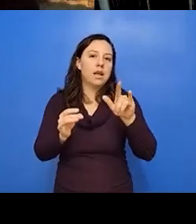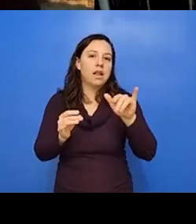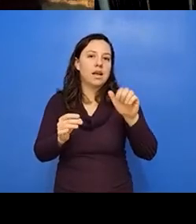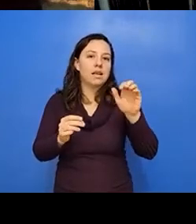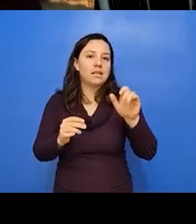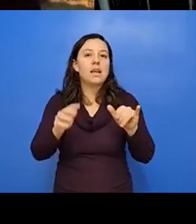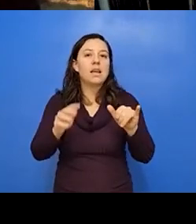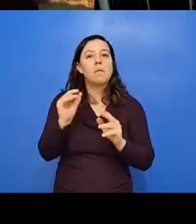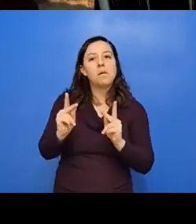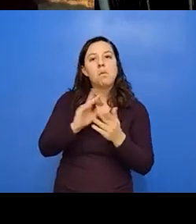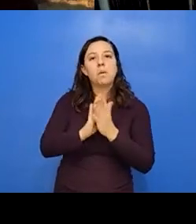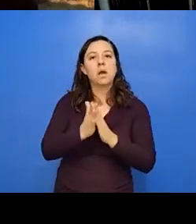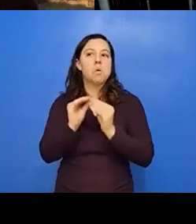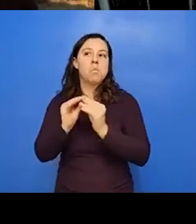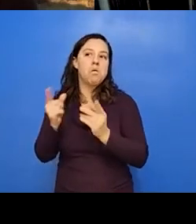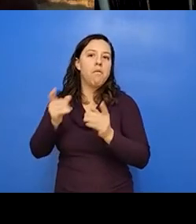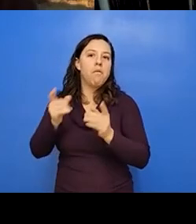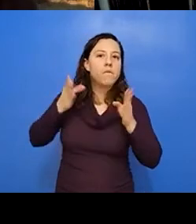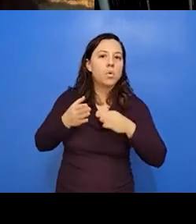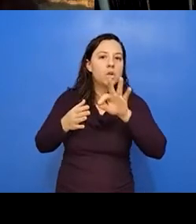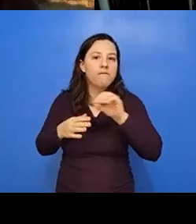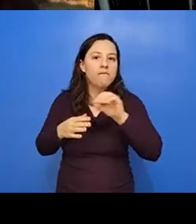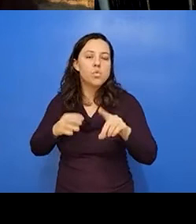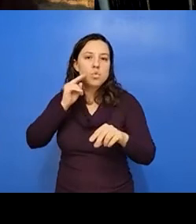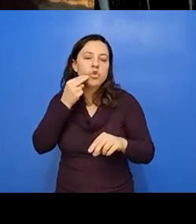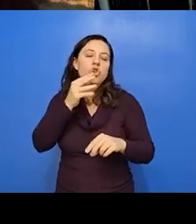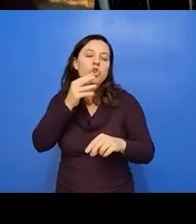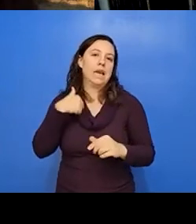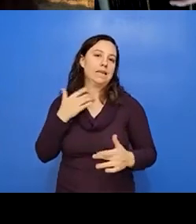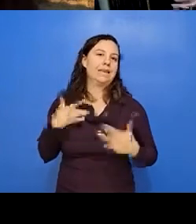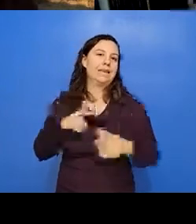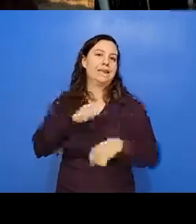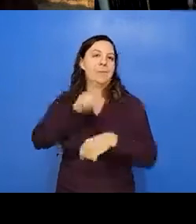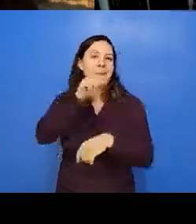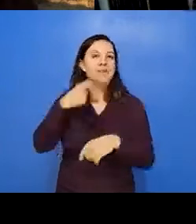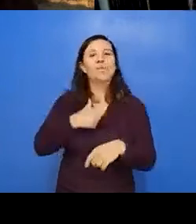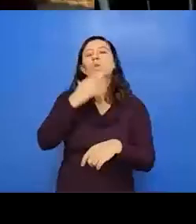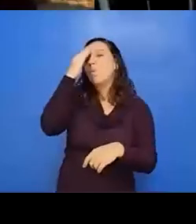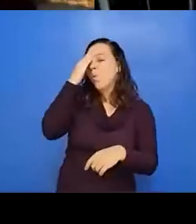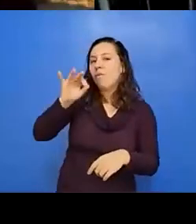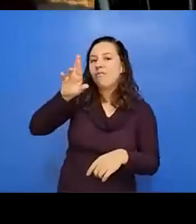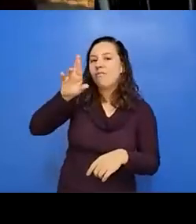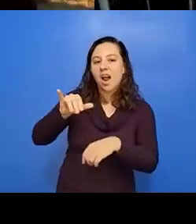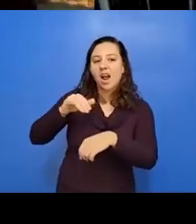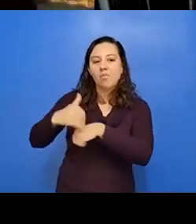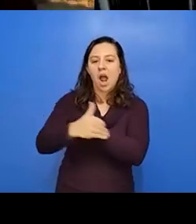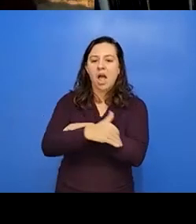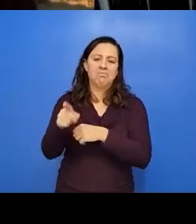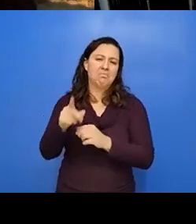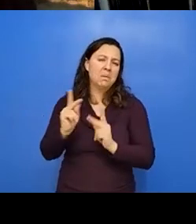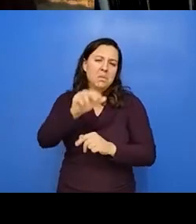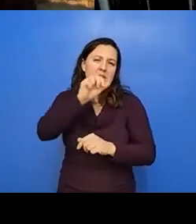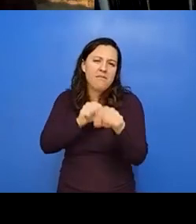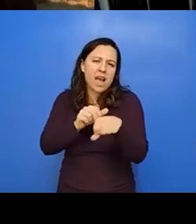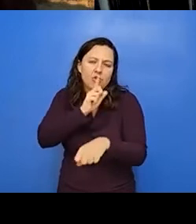about nutrition, um, it's a, it's an exciting time, right? Cause we all know about fry bread and who doesn't love a fry bread, but it's